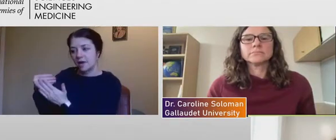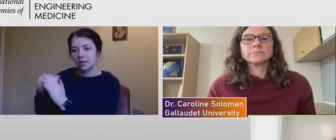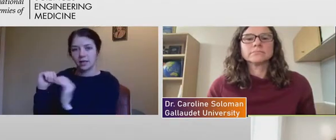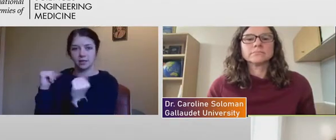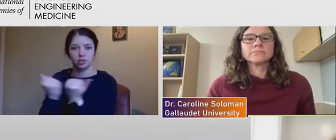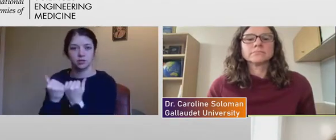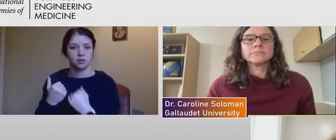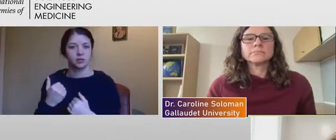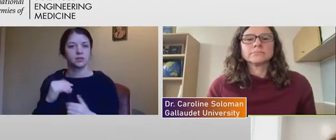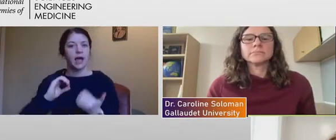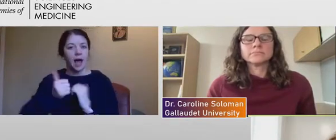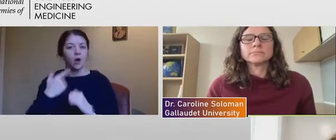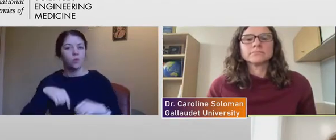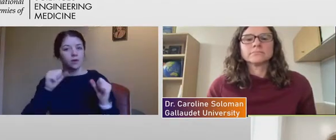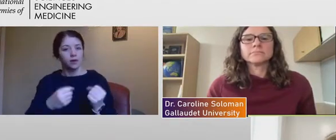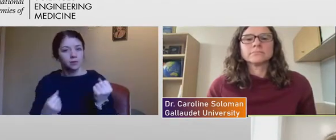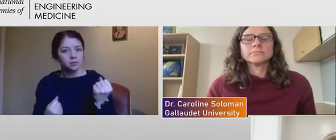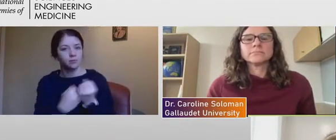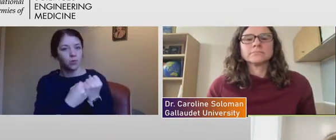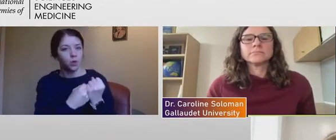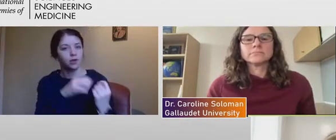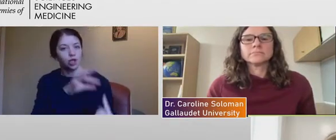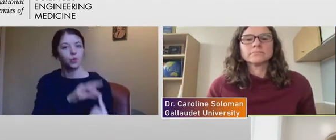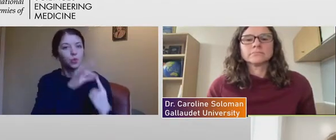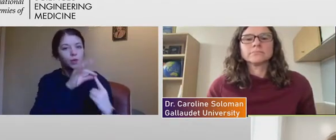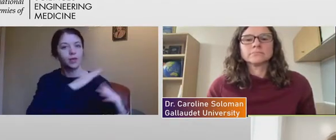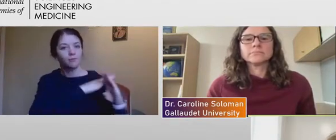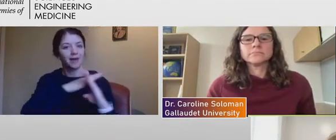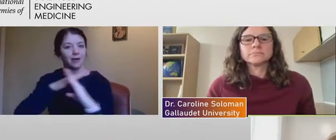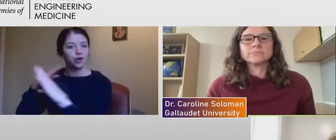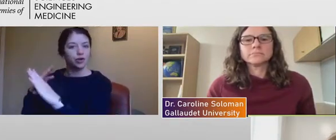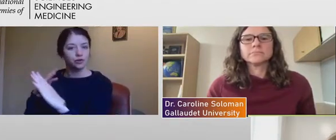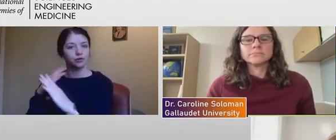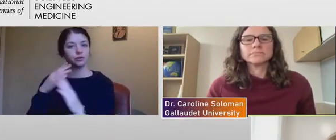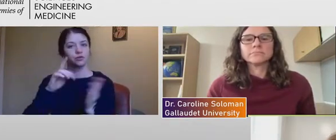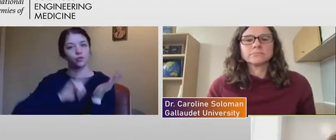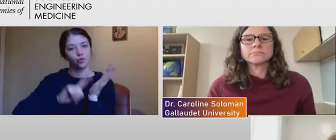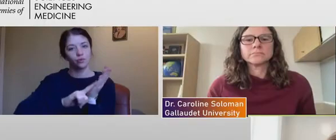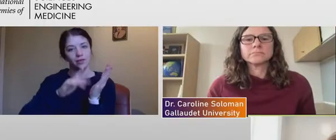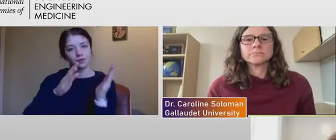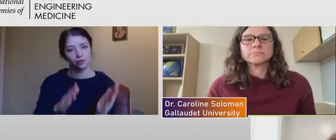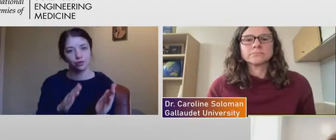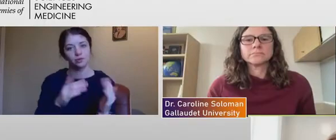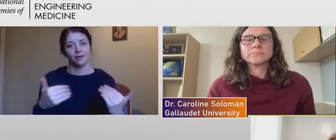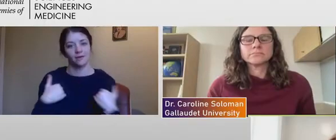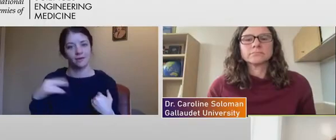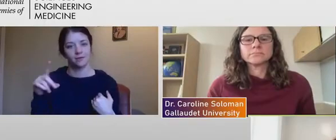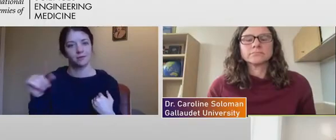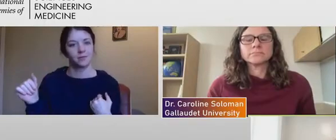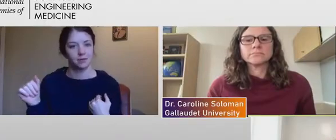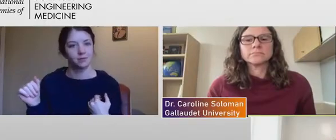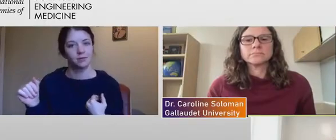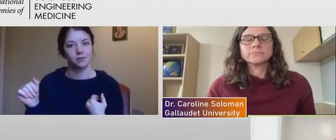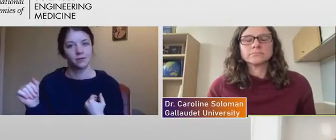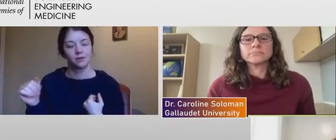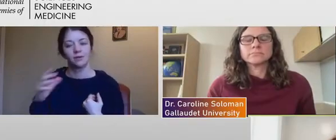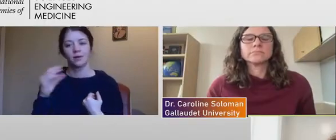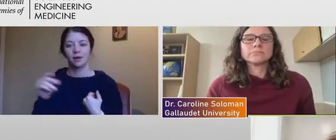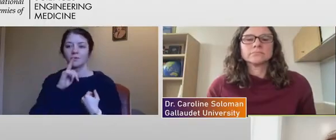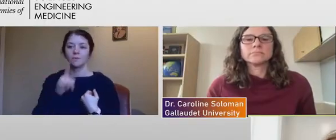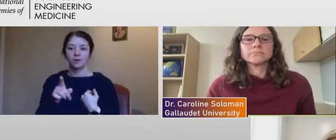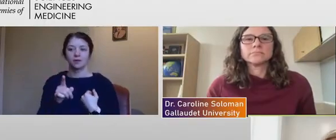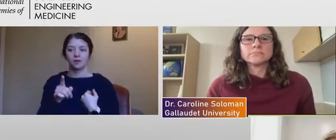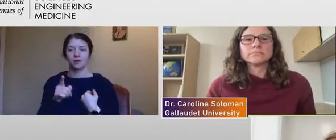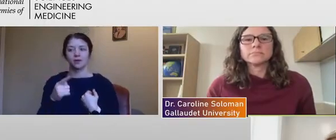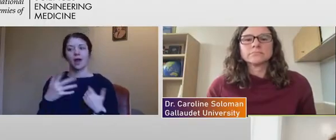how to support the unique barriers to researchers with disabilities. And I think this translates, and I